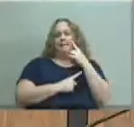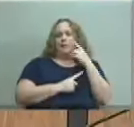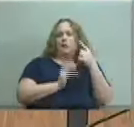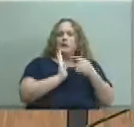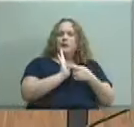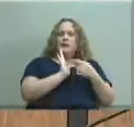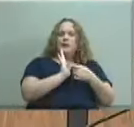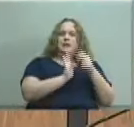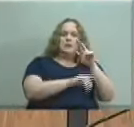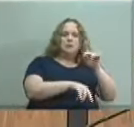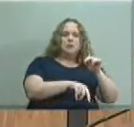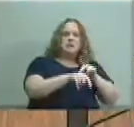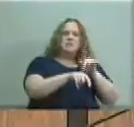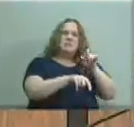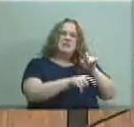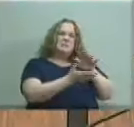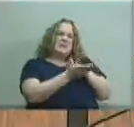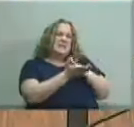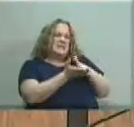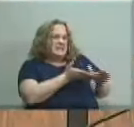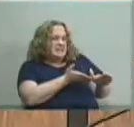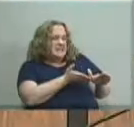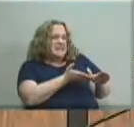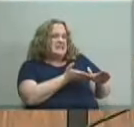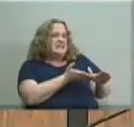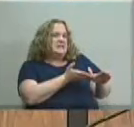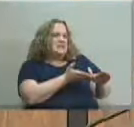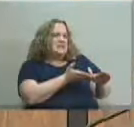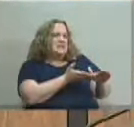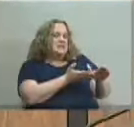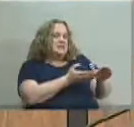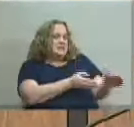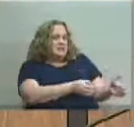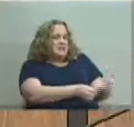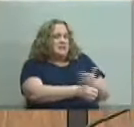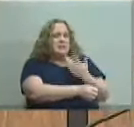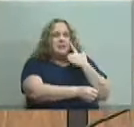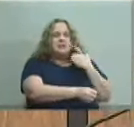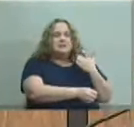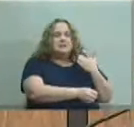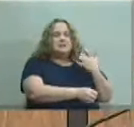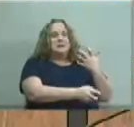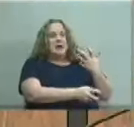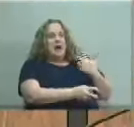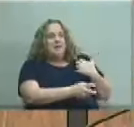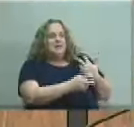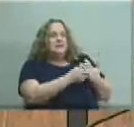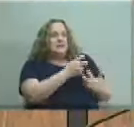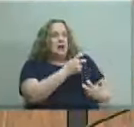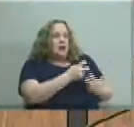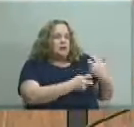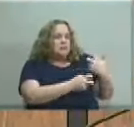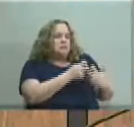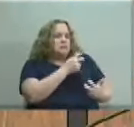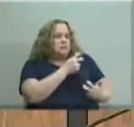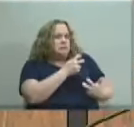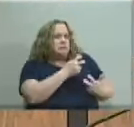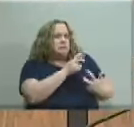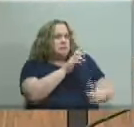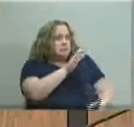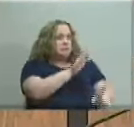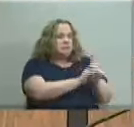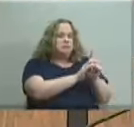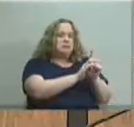where principals have to be dismissed as we've seen for you know difficulties that you know have arisen or where